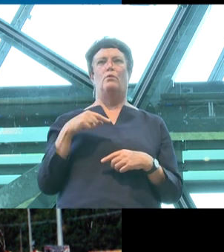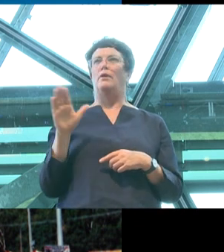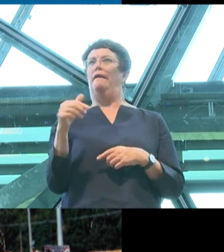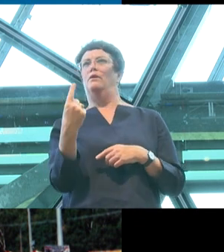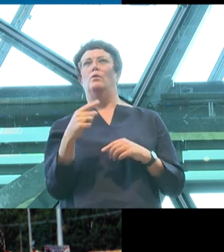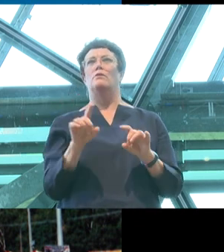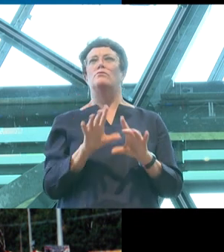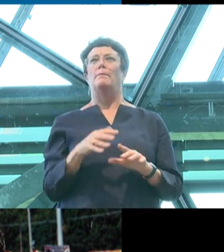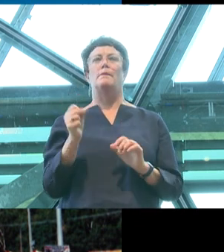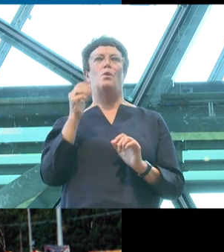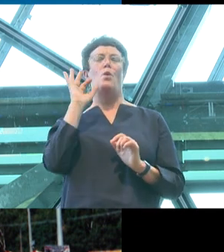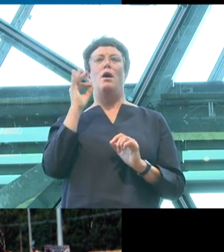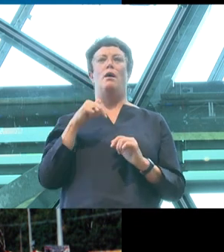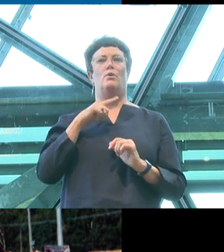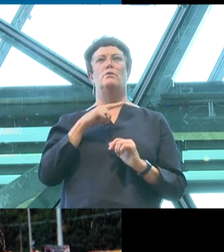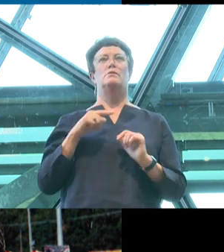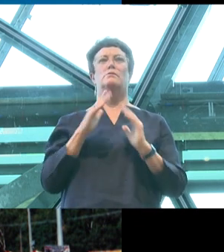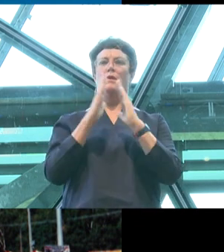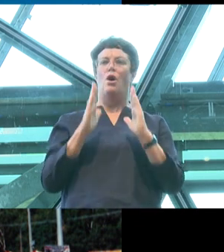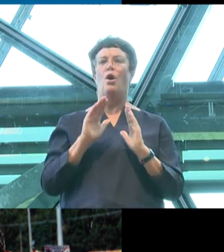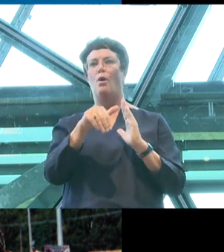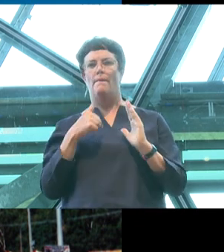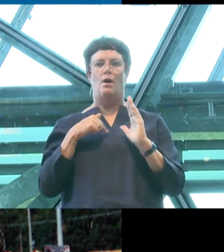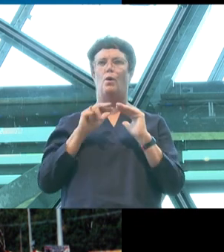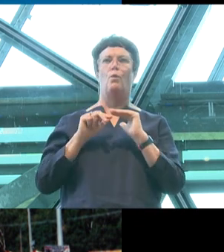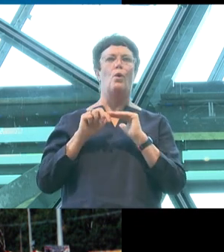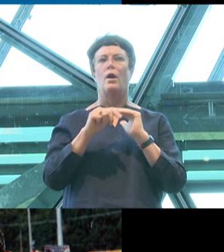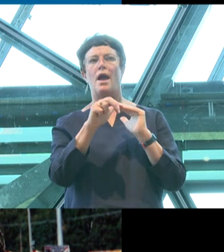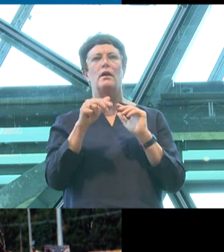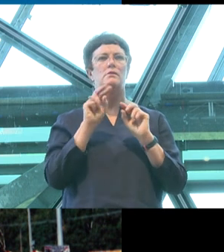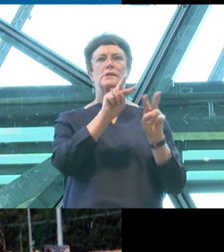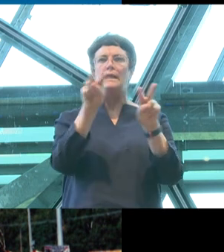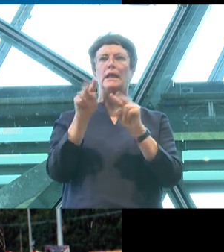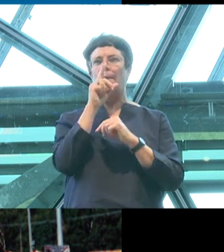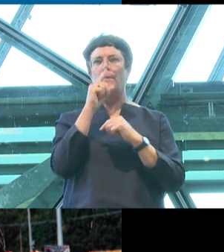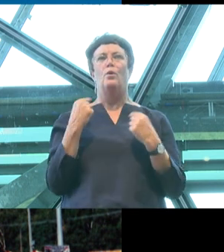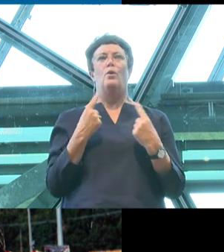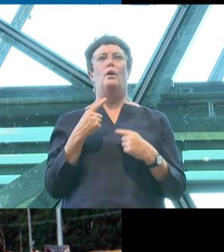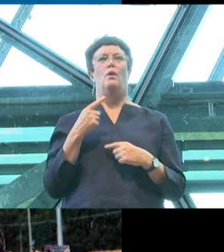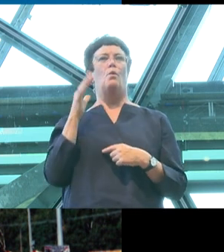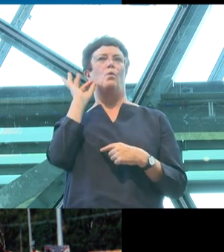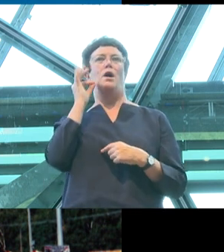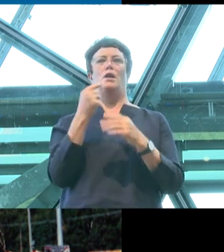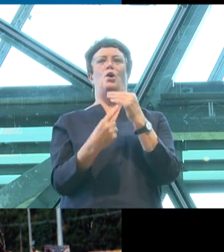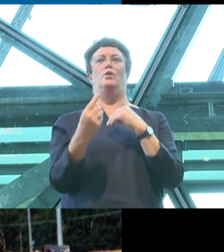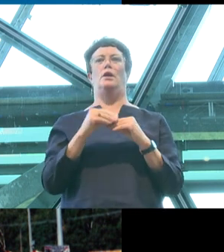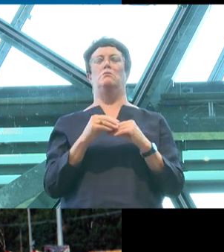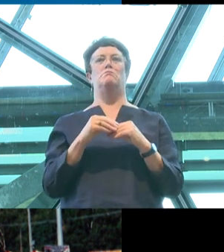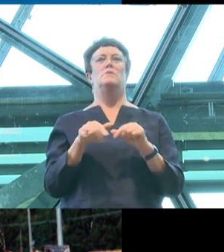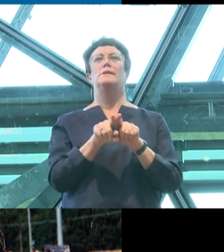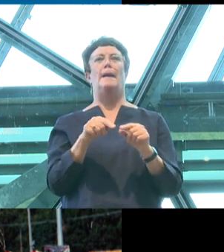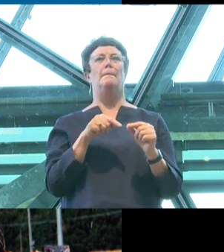when I walked out of my door, Australia was white. When I turned on the TV, Australia was white.